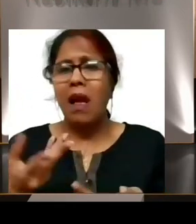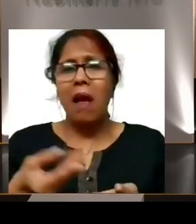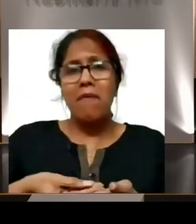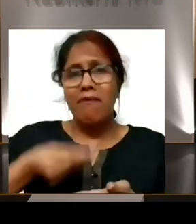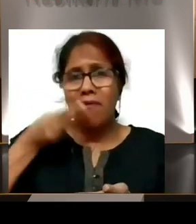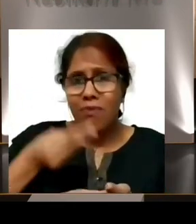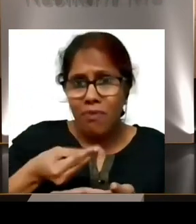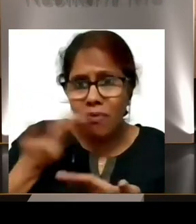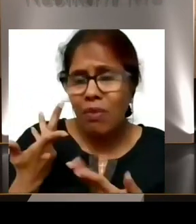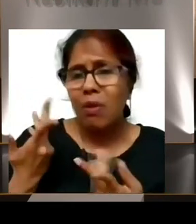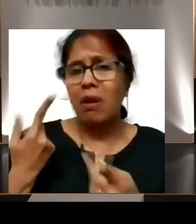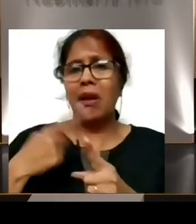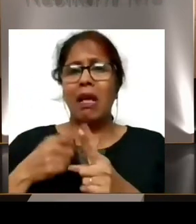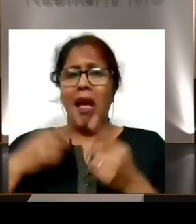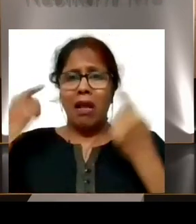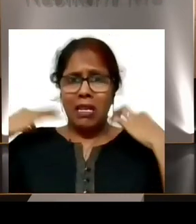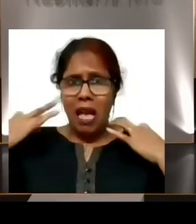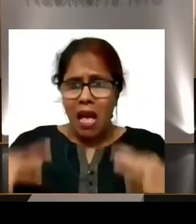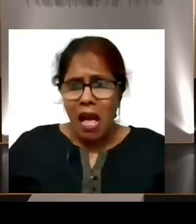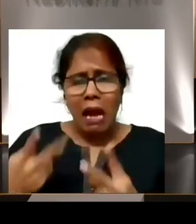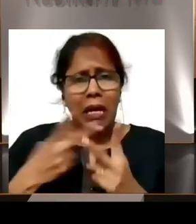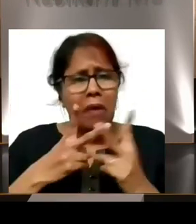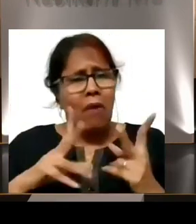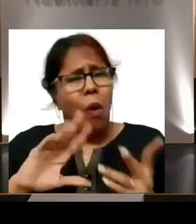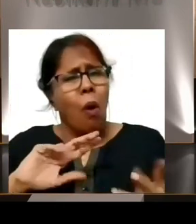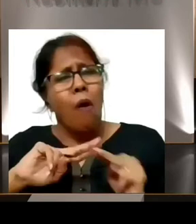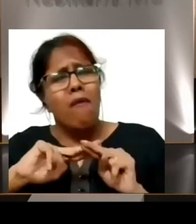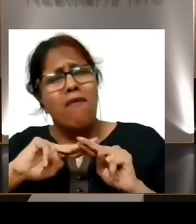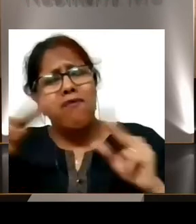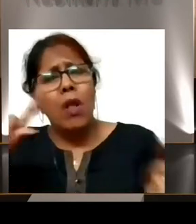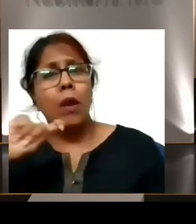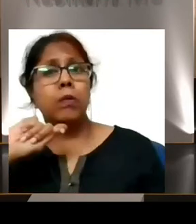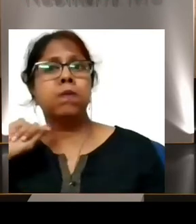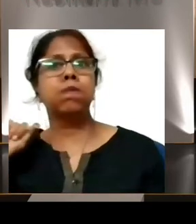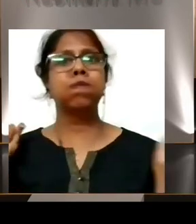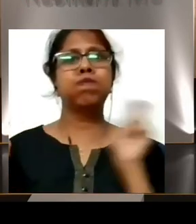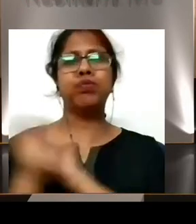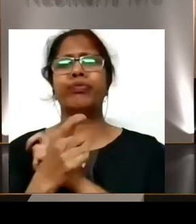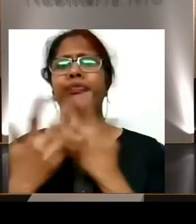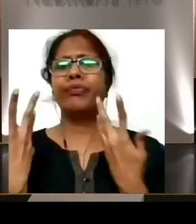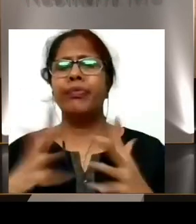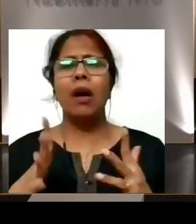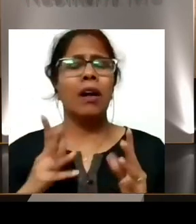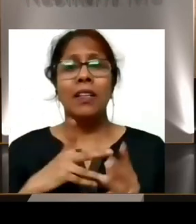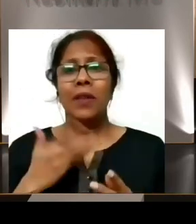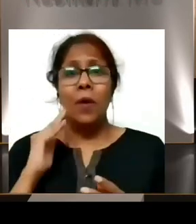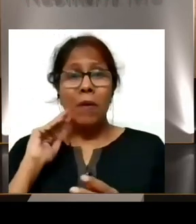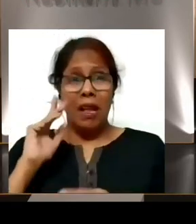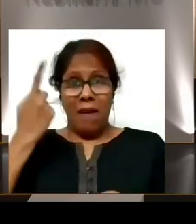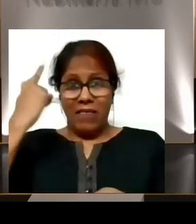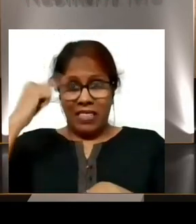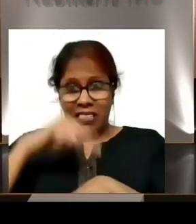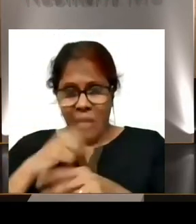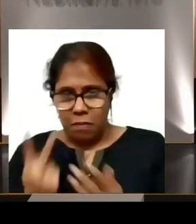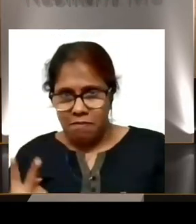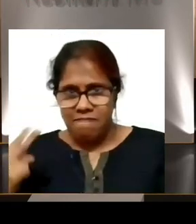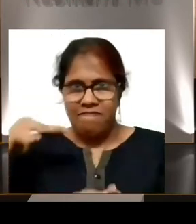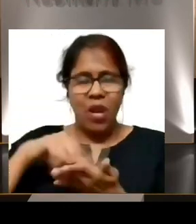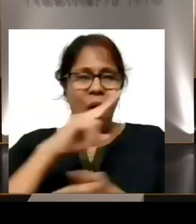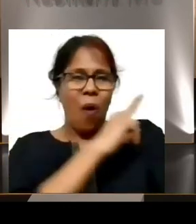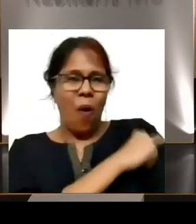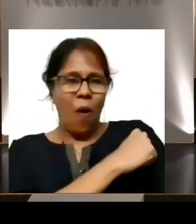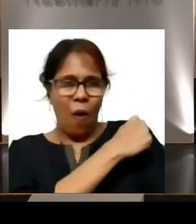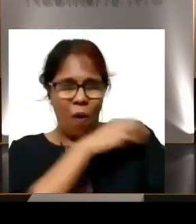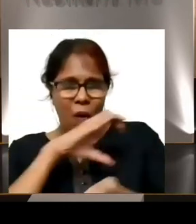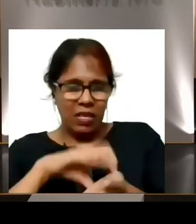had to how I dressed up. I still remember how I celebrated with joy when I stood up for the first time when I was in hospital,